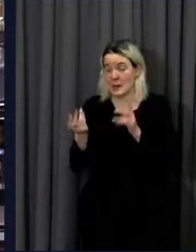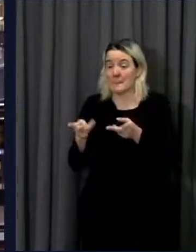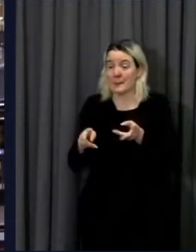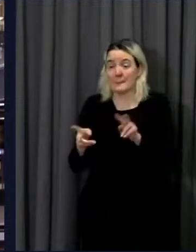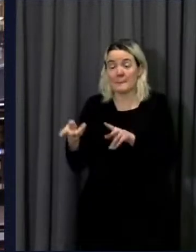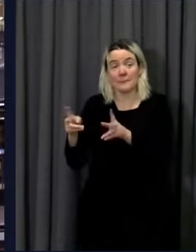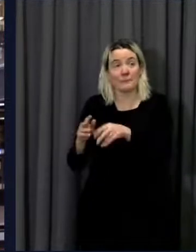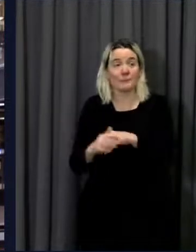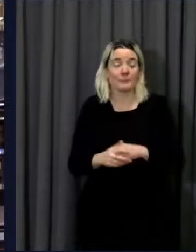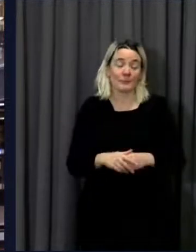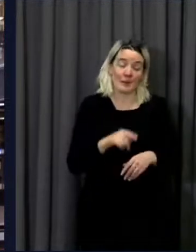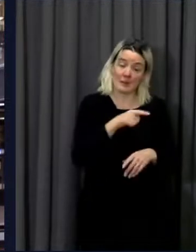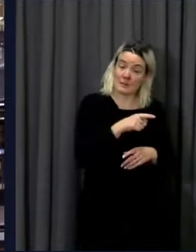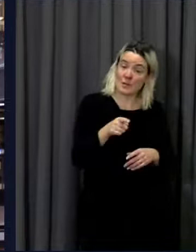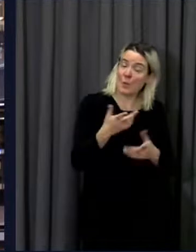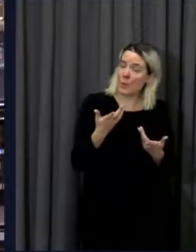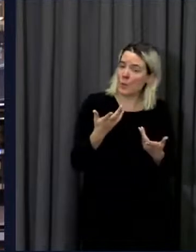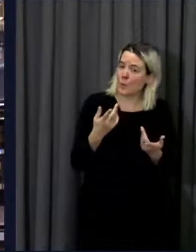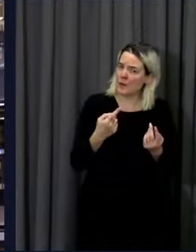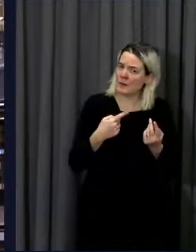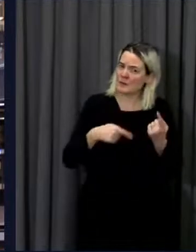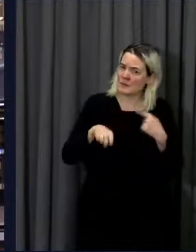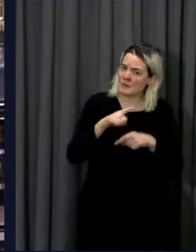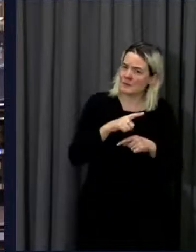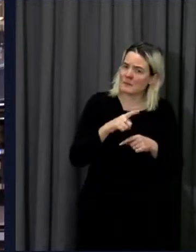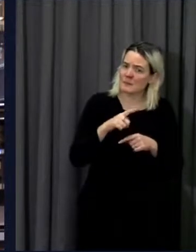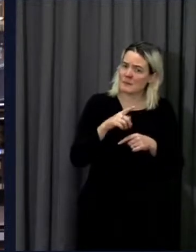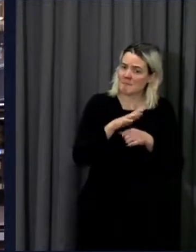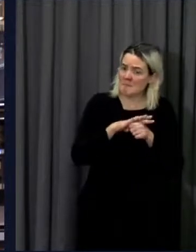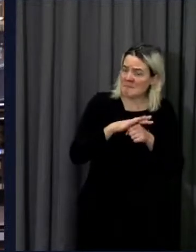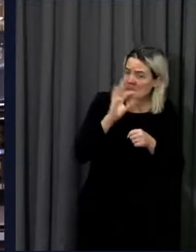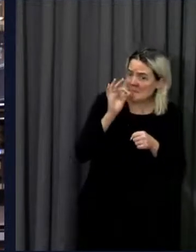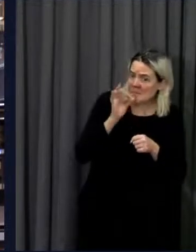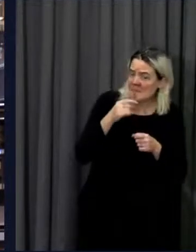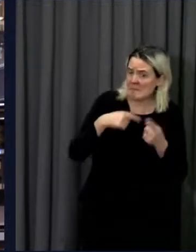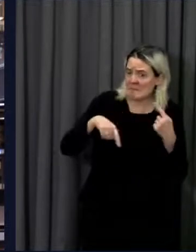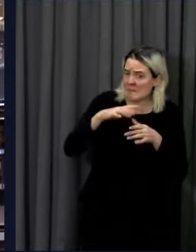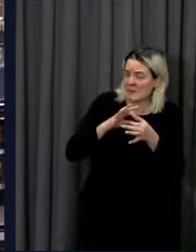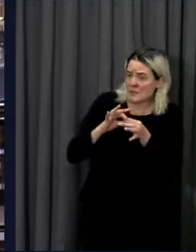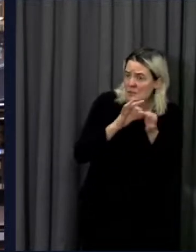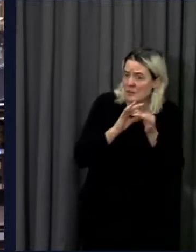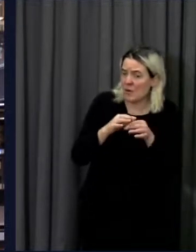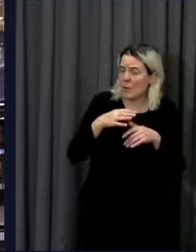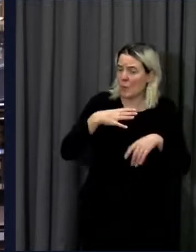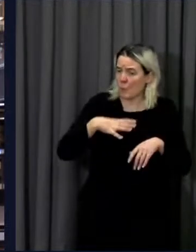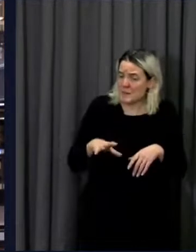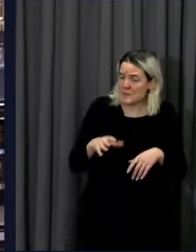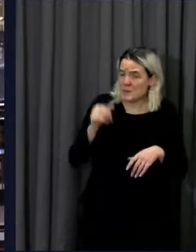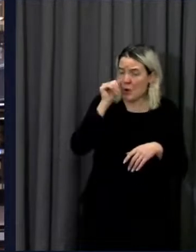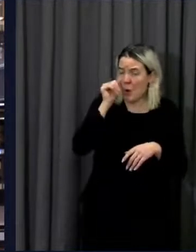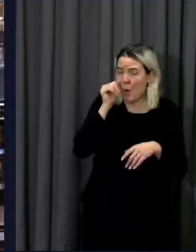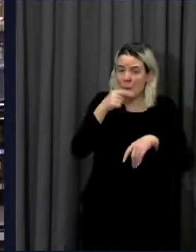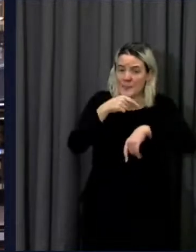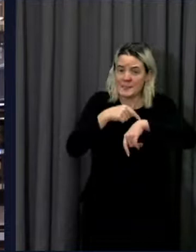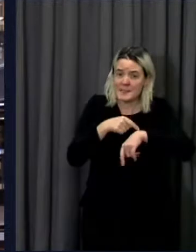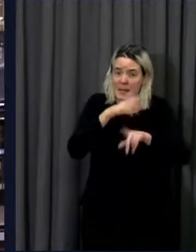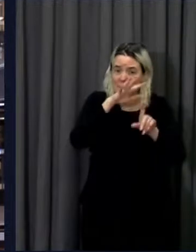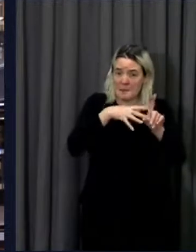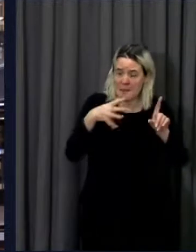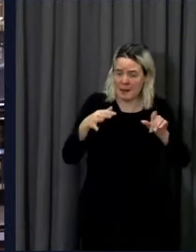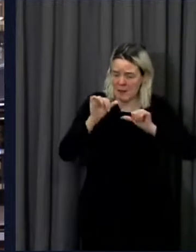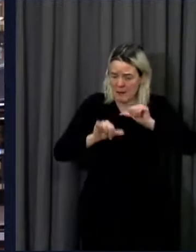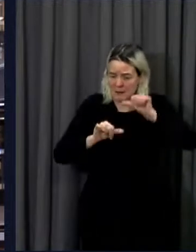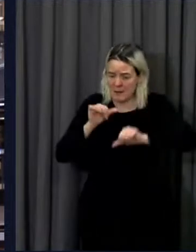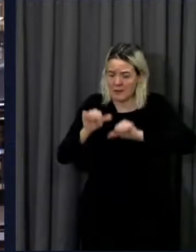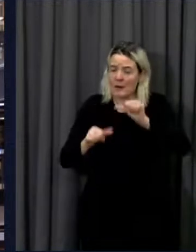timescale now for when other children will be able to go back to school so that staff and councils can prepare for that. Do